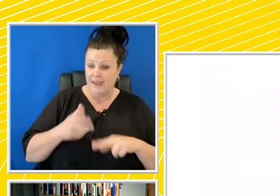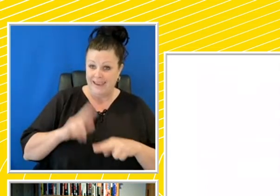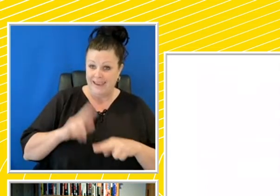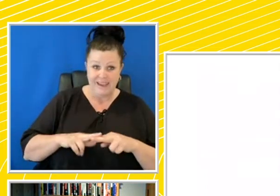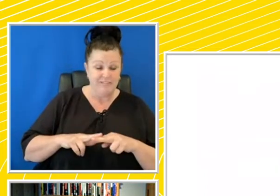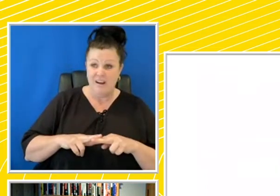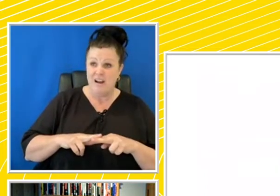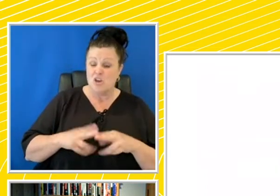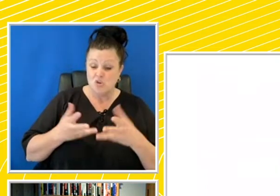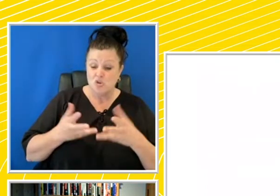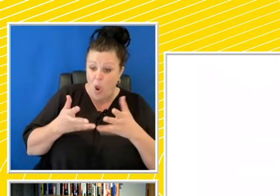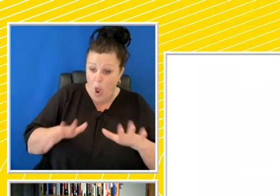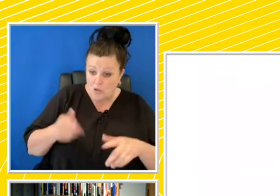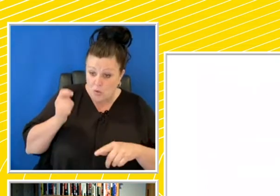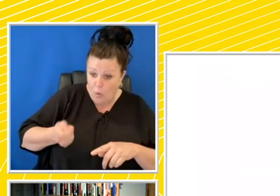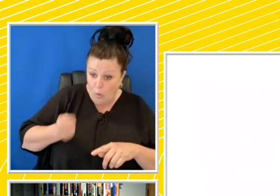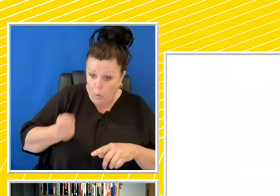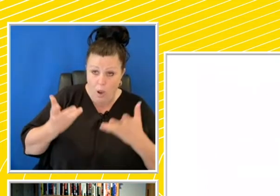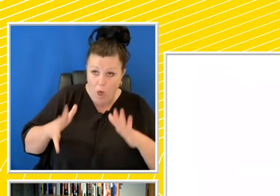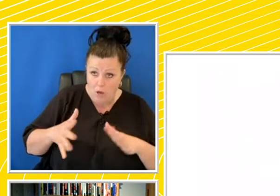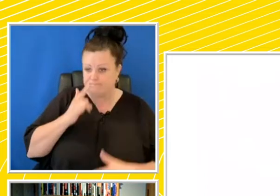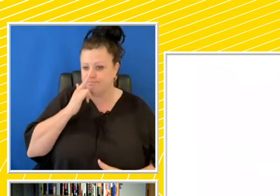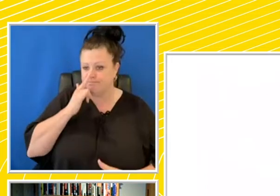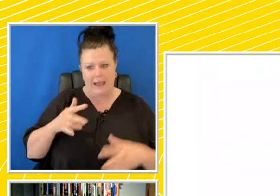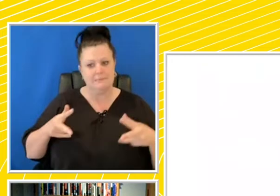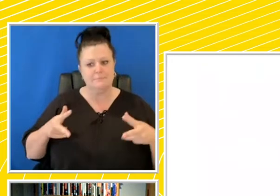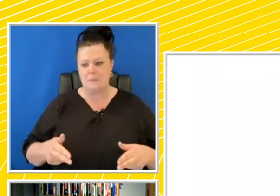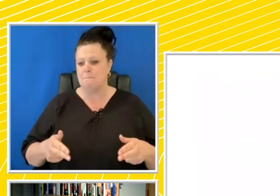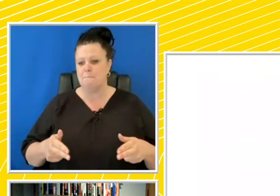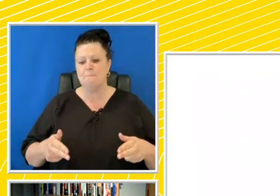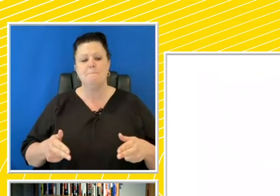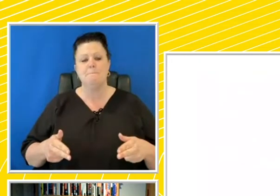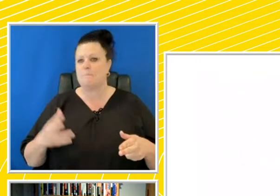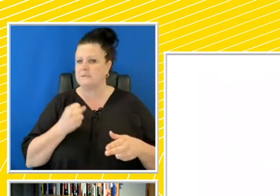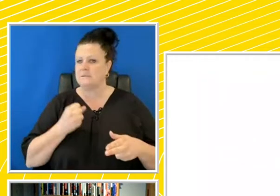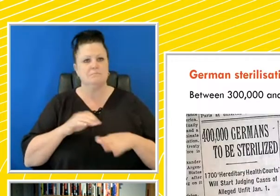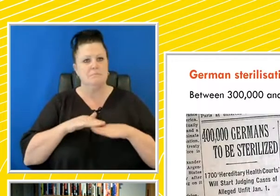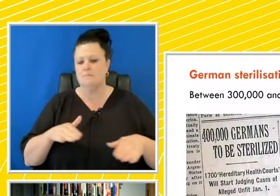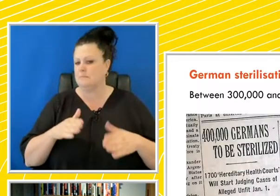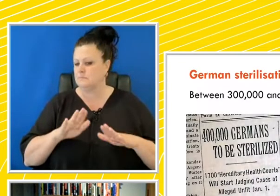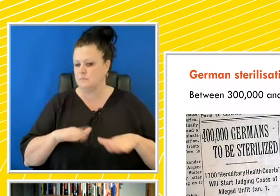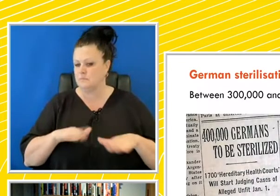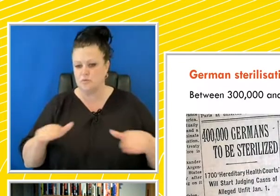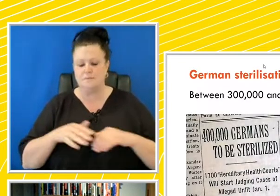your will. So if you lost your case, bad luck, you would be compulsory sterilized.